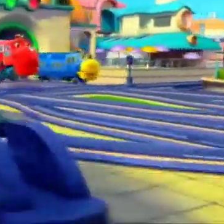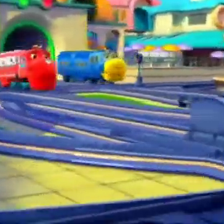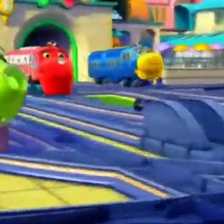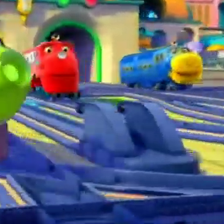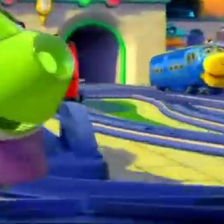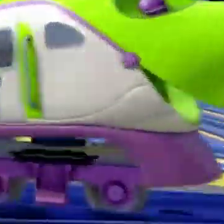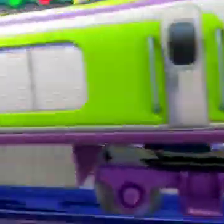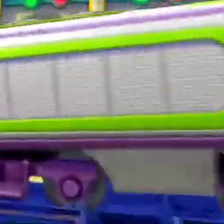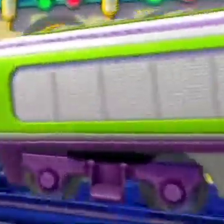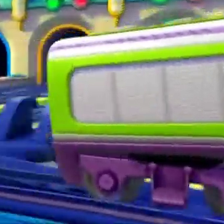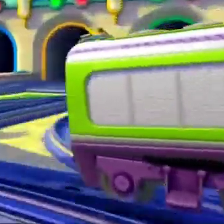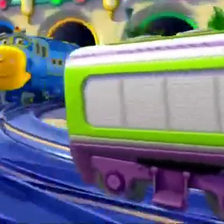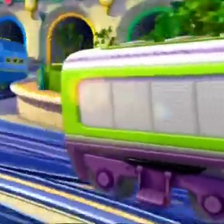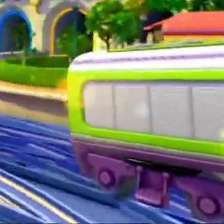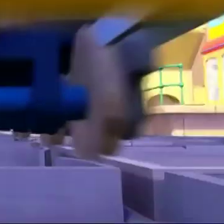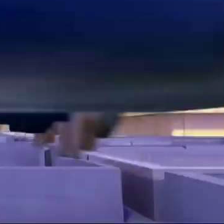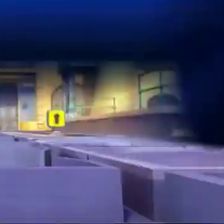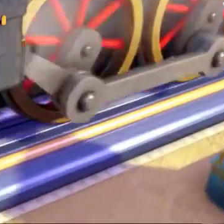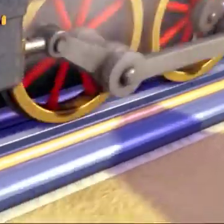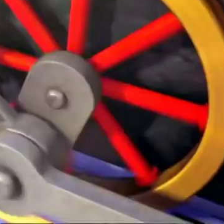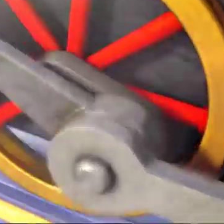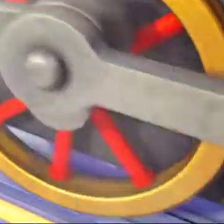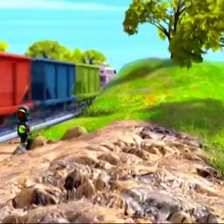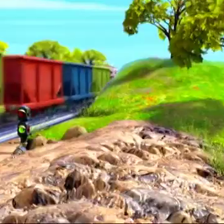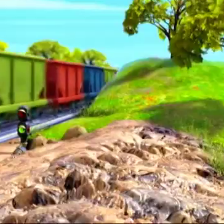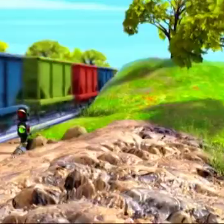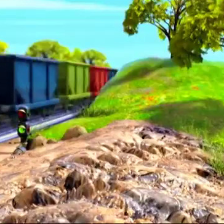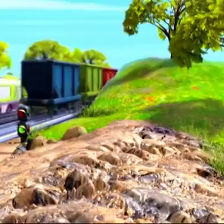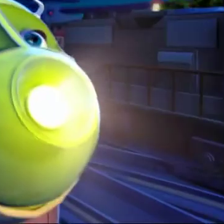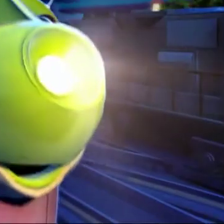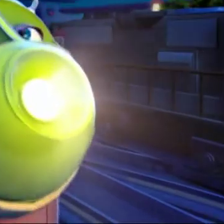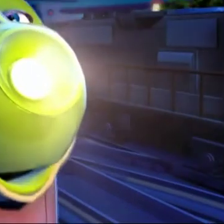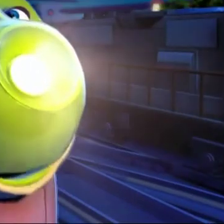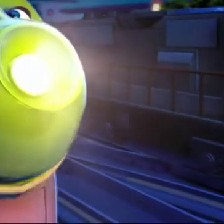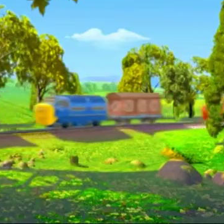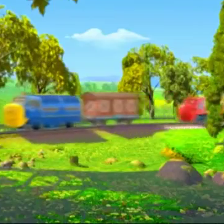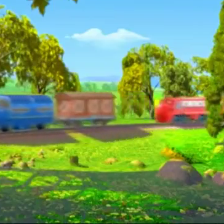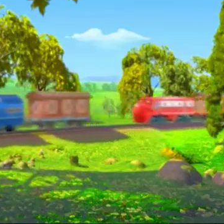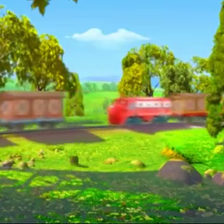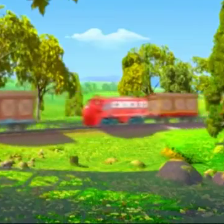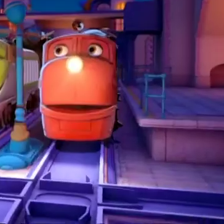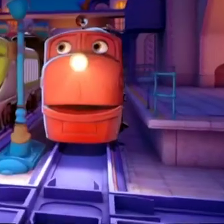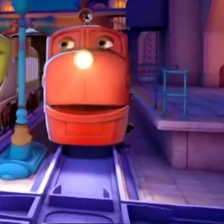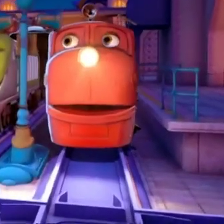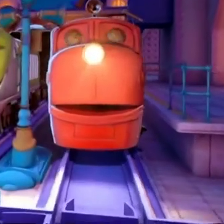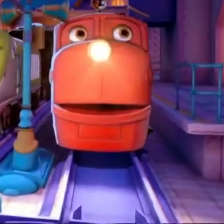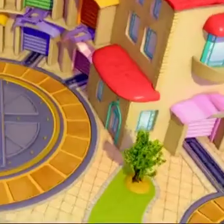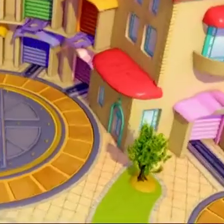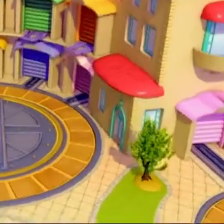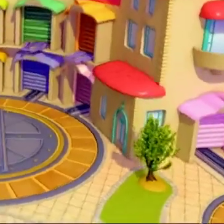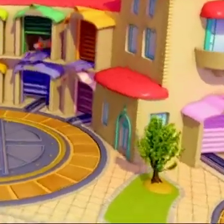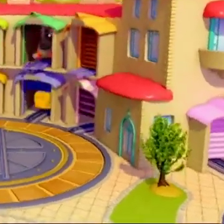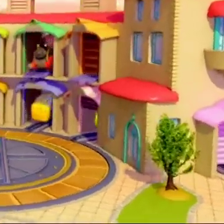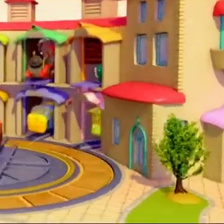The gang's all here! So all aboard CBeebies crew! Next stop, Chuggington! Weekdays at 5.25